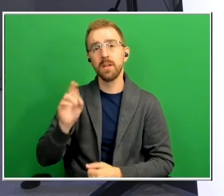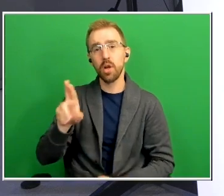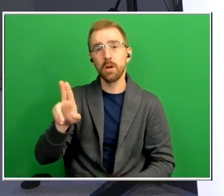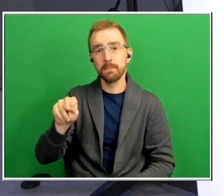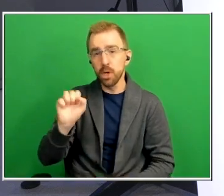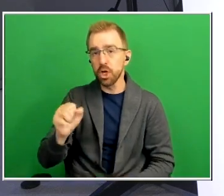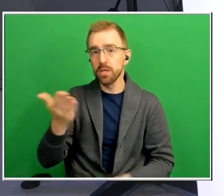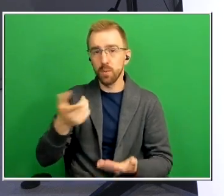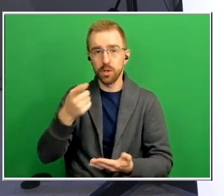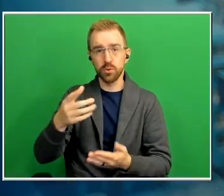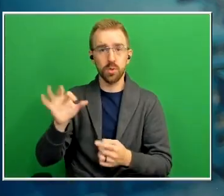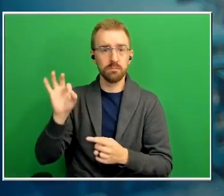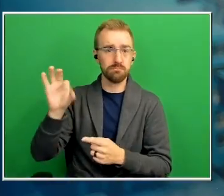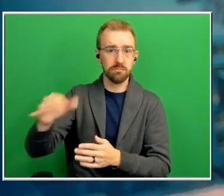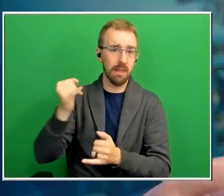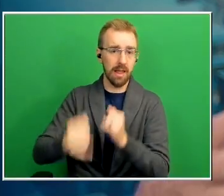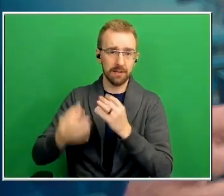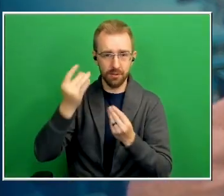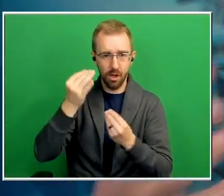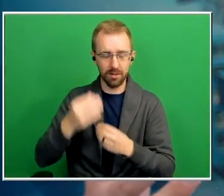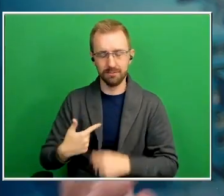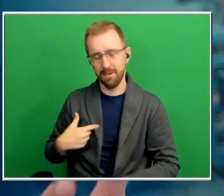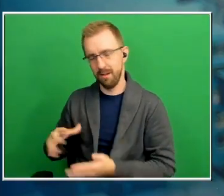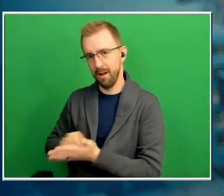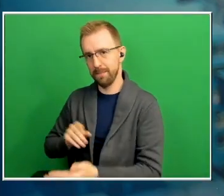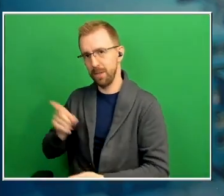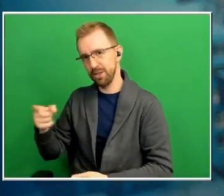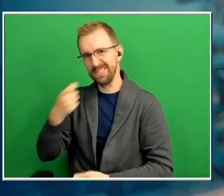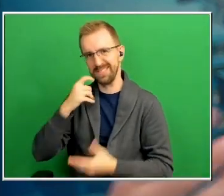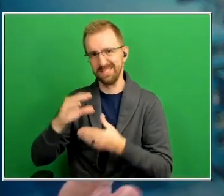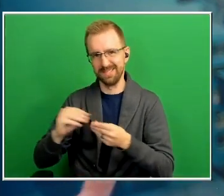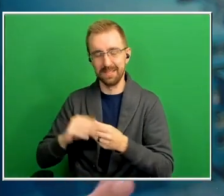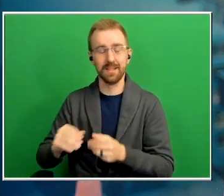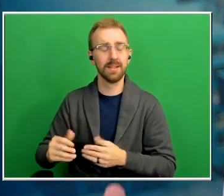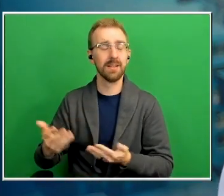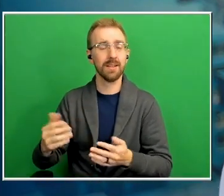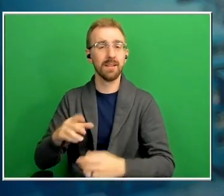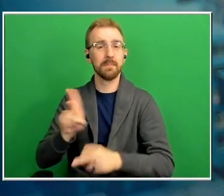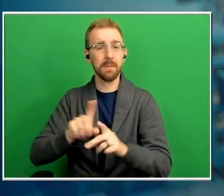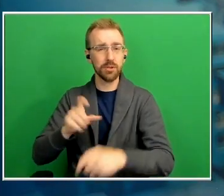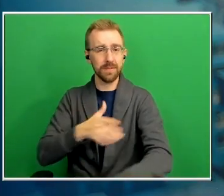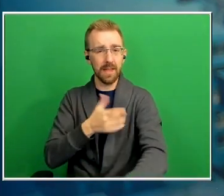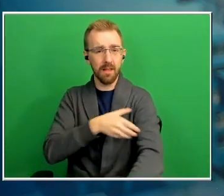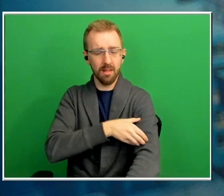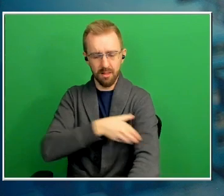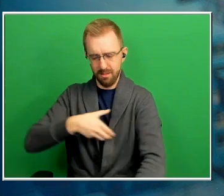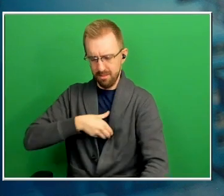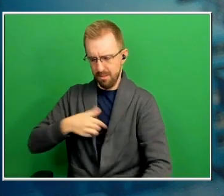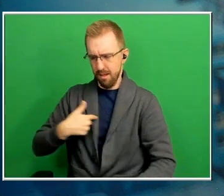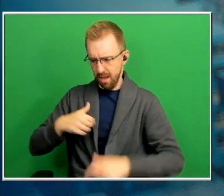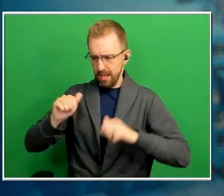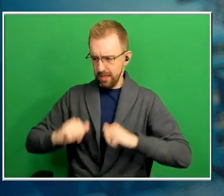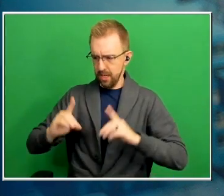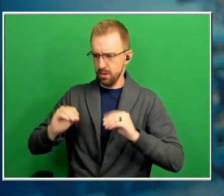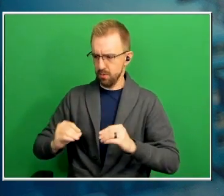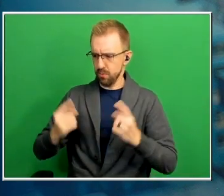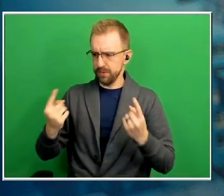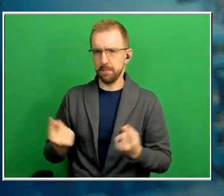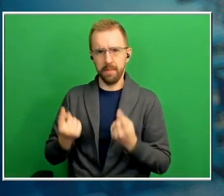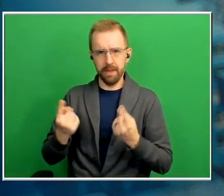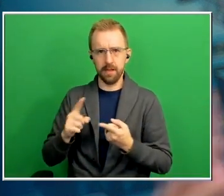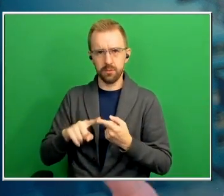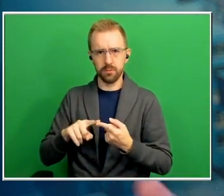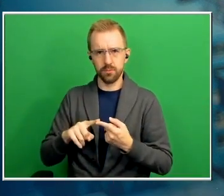of course that was great but yeah people should feel empowered that they can do some things to influence their risk